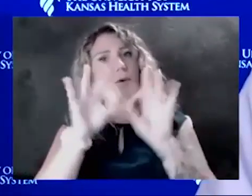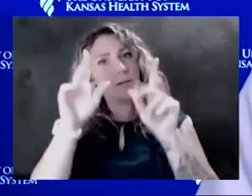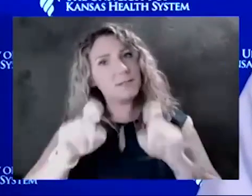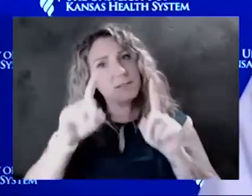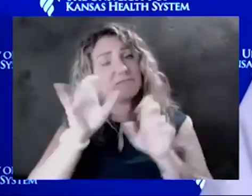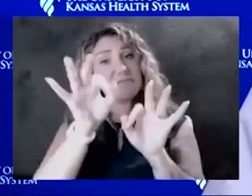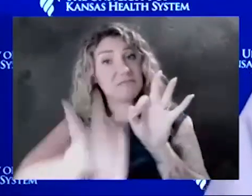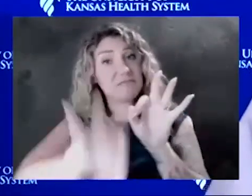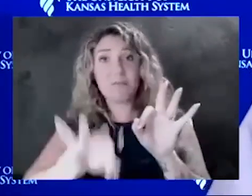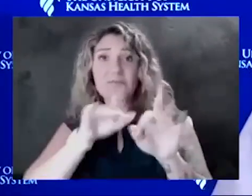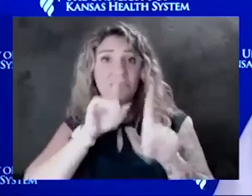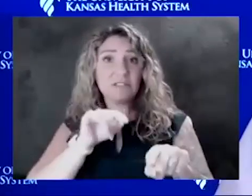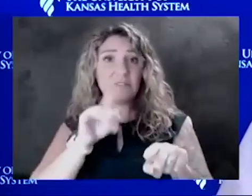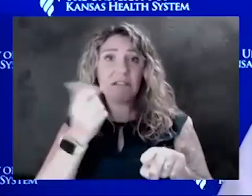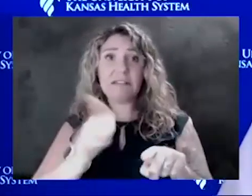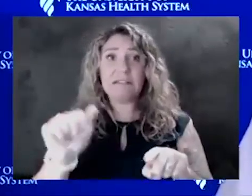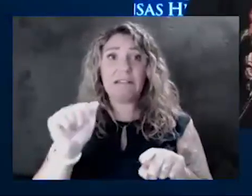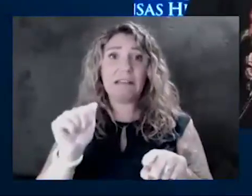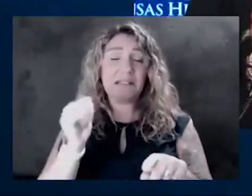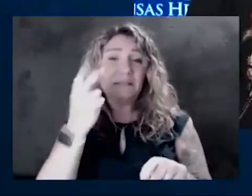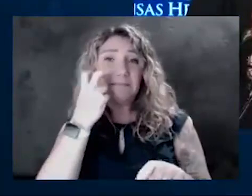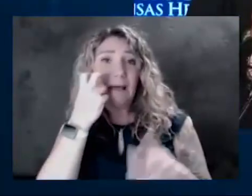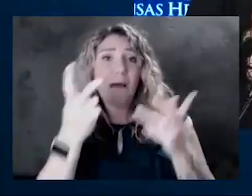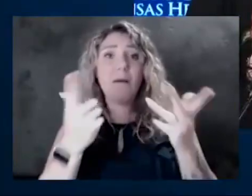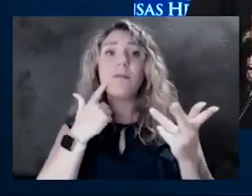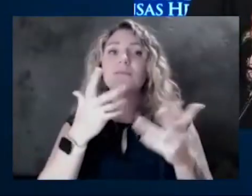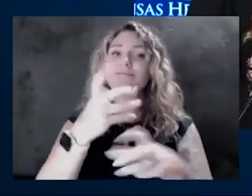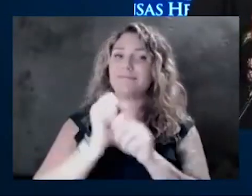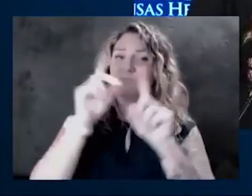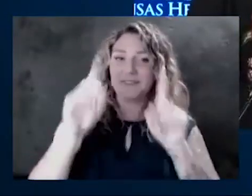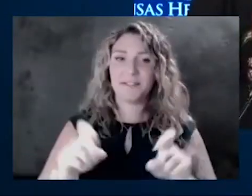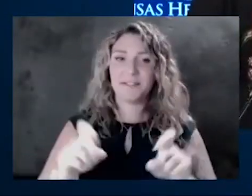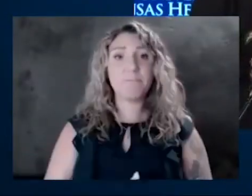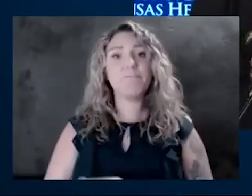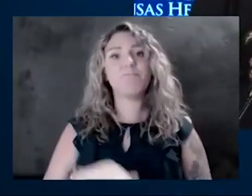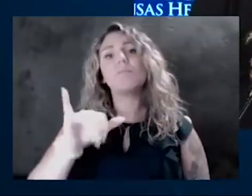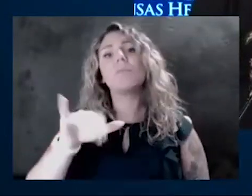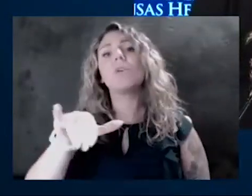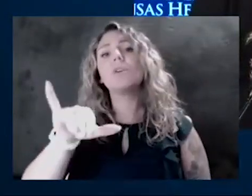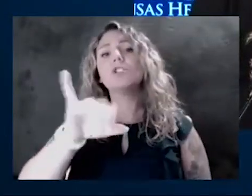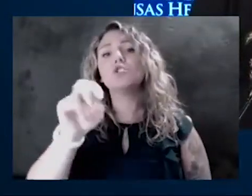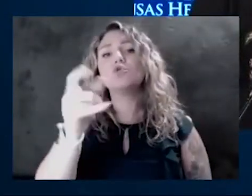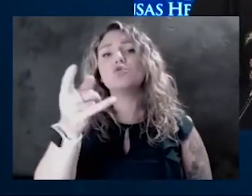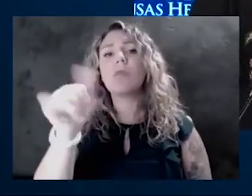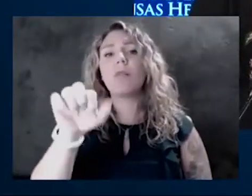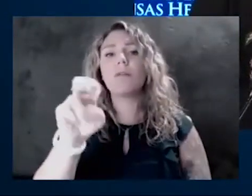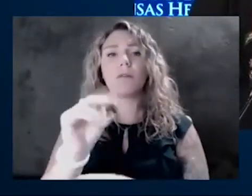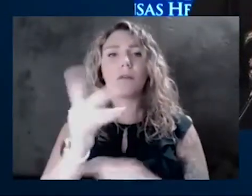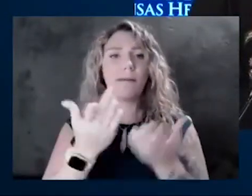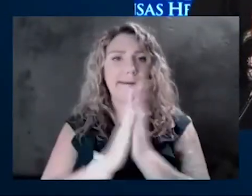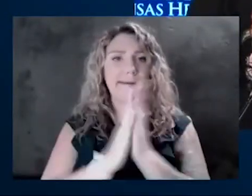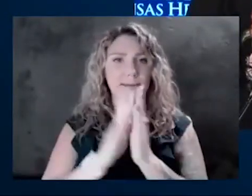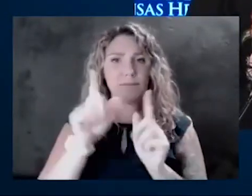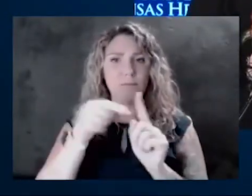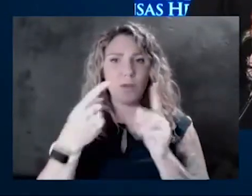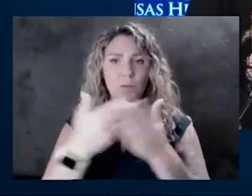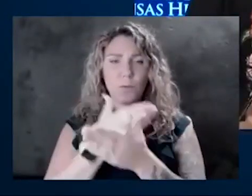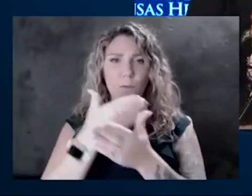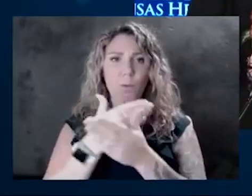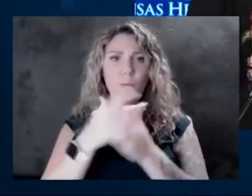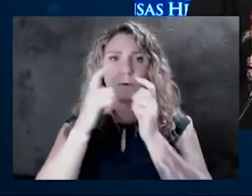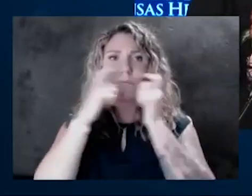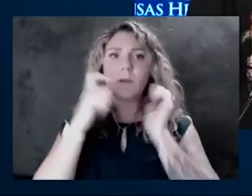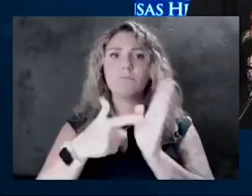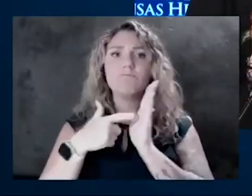any doubt, just go get tested. Hey, Julianne, I want to ask you about the new mask mandate in Wyandotte County. Why was that so necessary